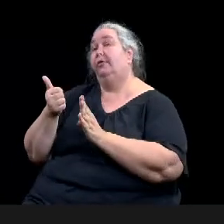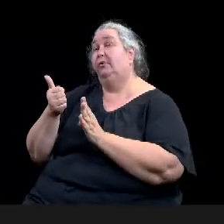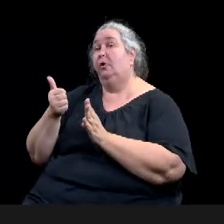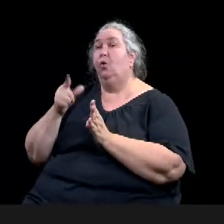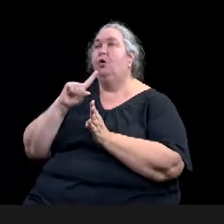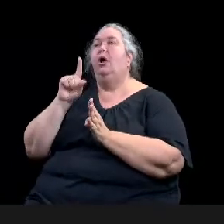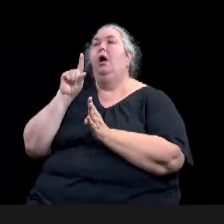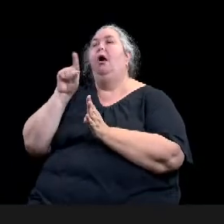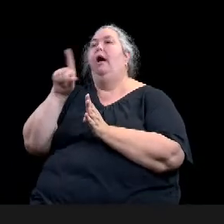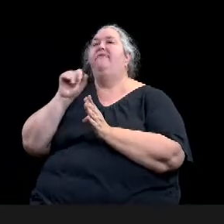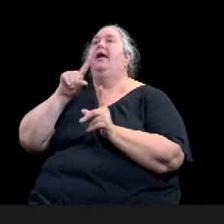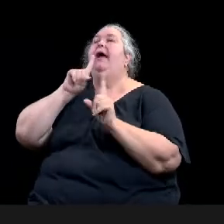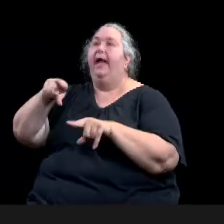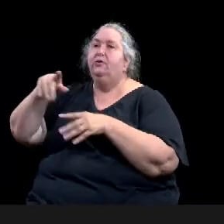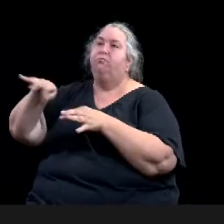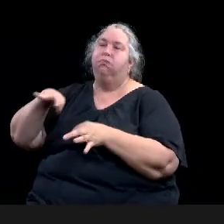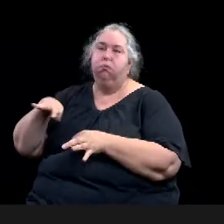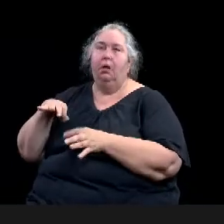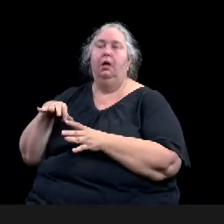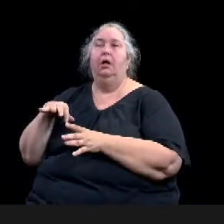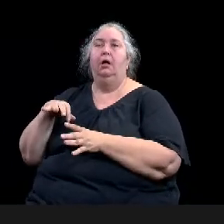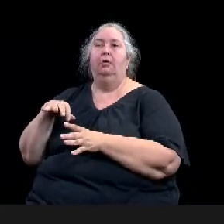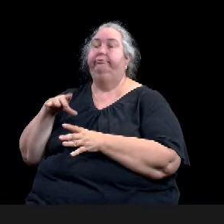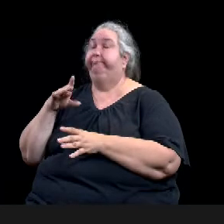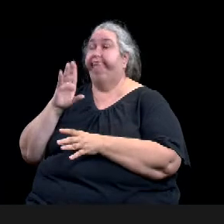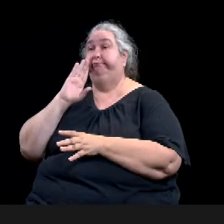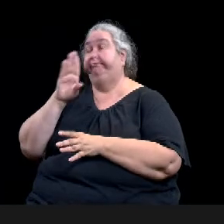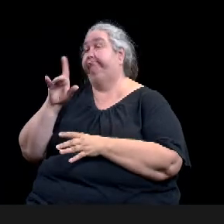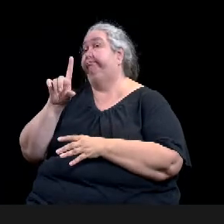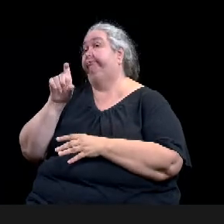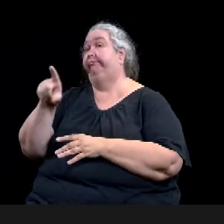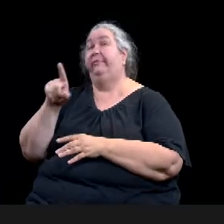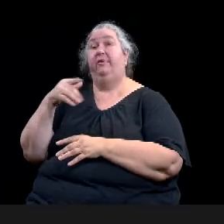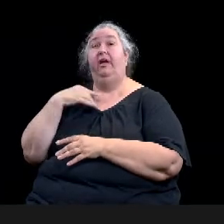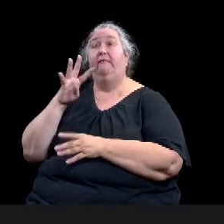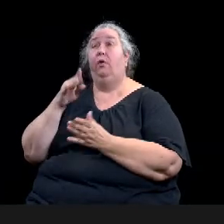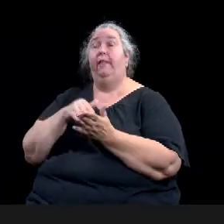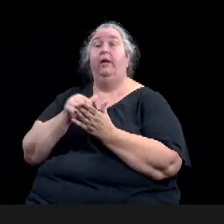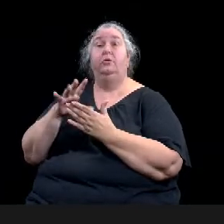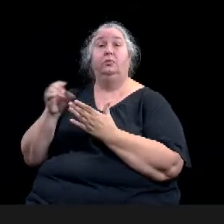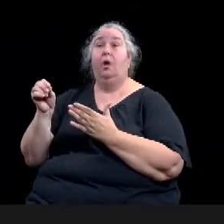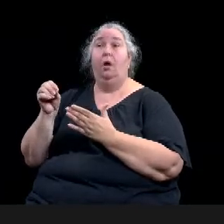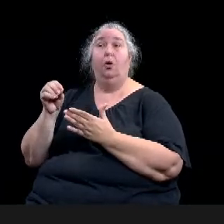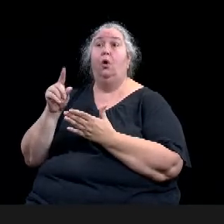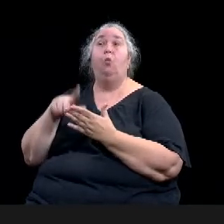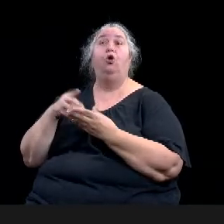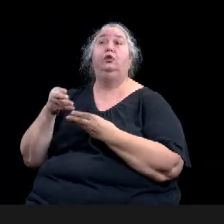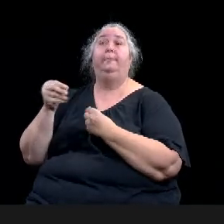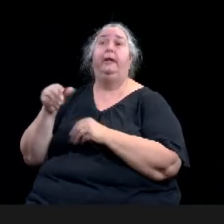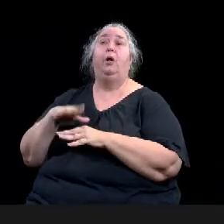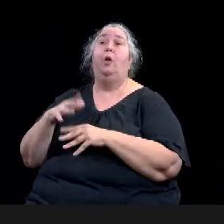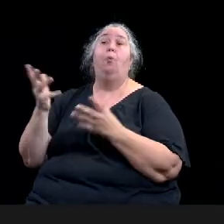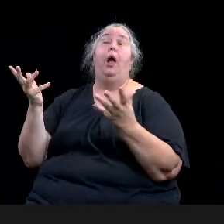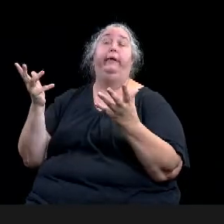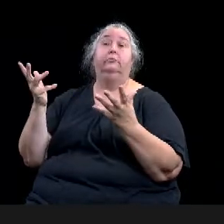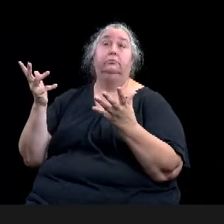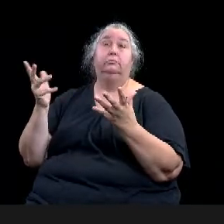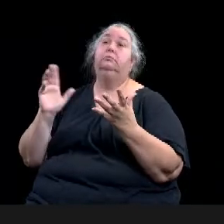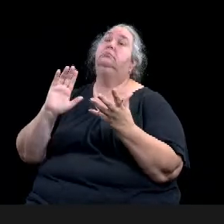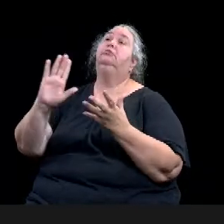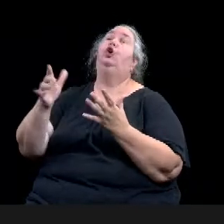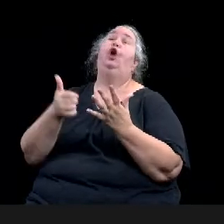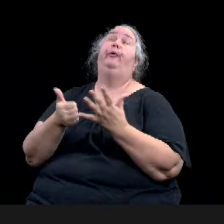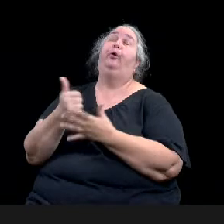it on? What would you, what would be your priority grant project? So, responses, uh, that we got to the seven top